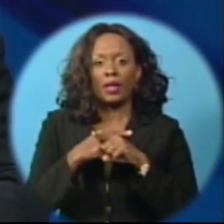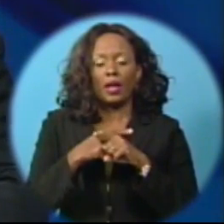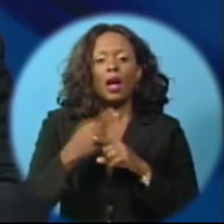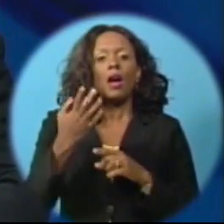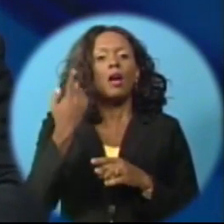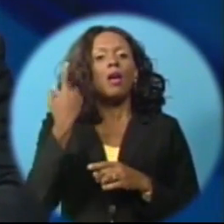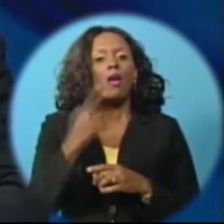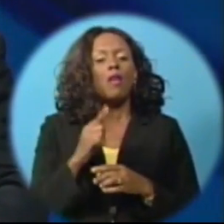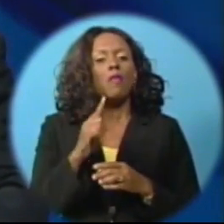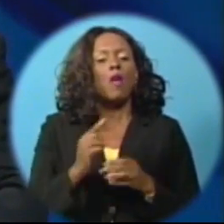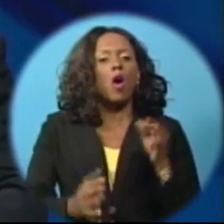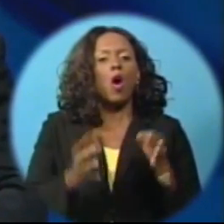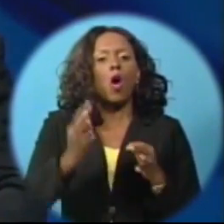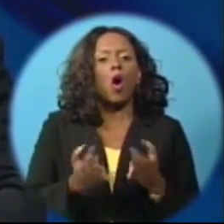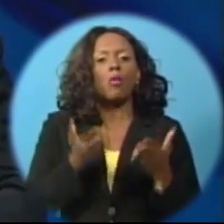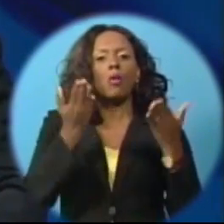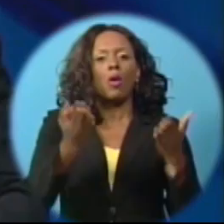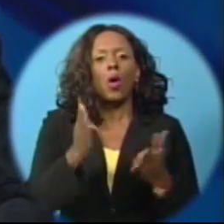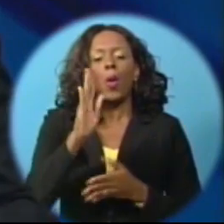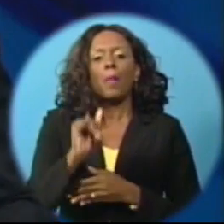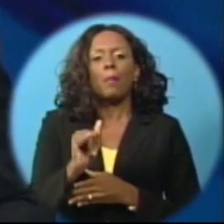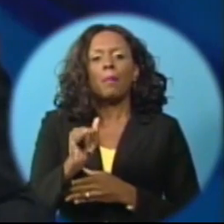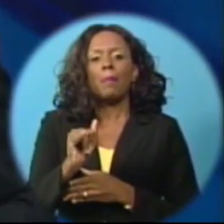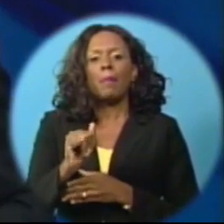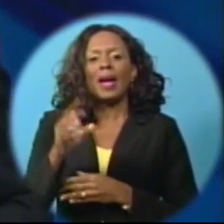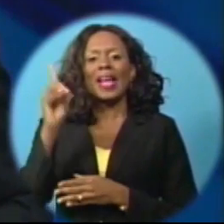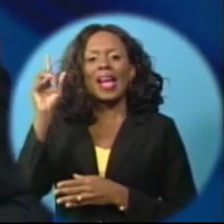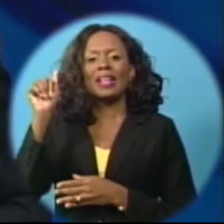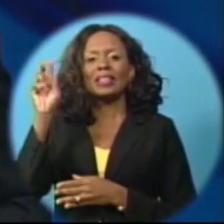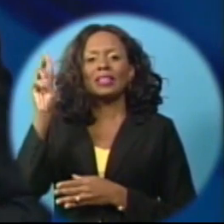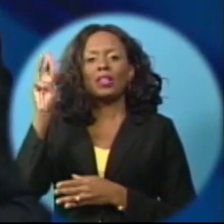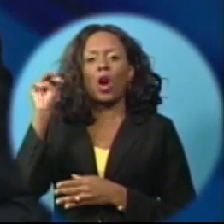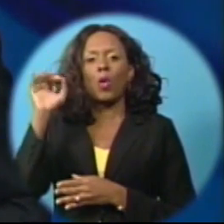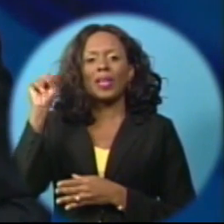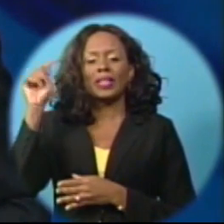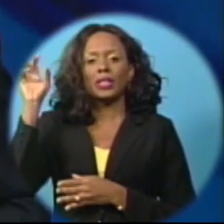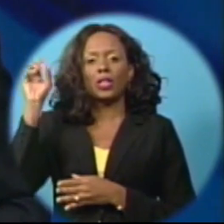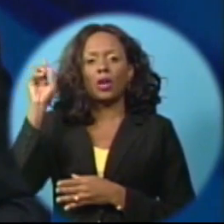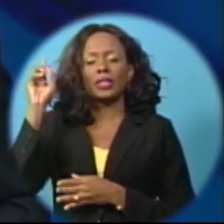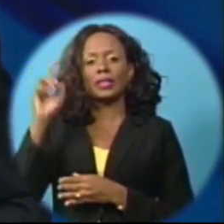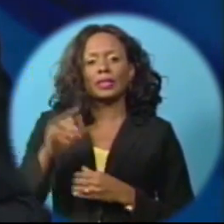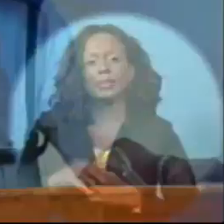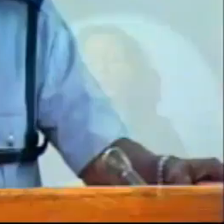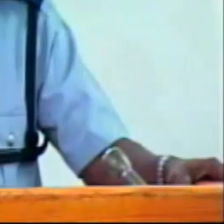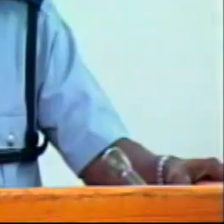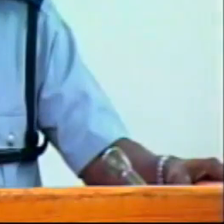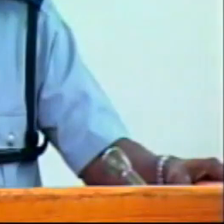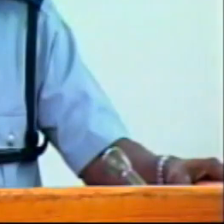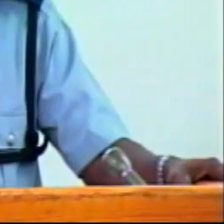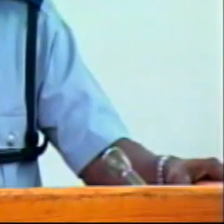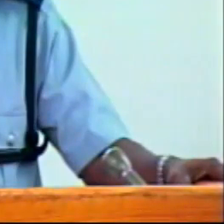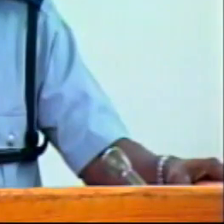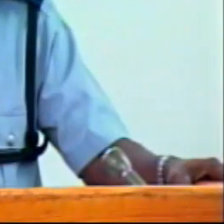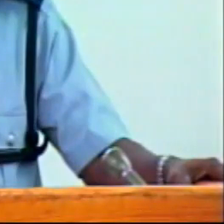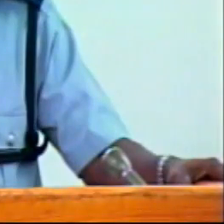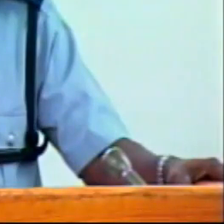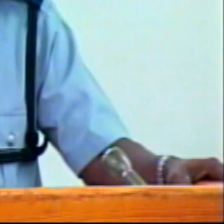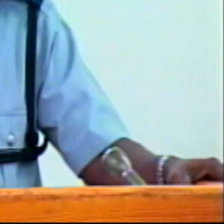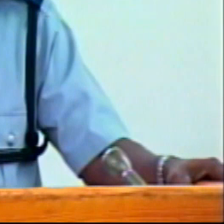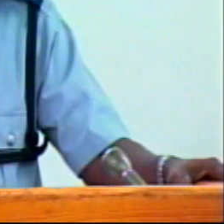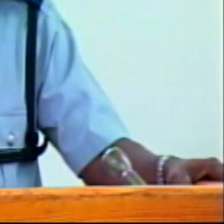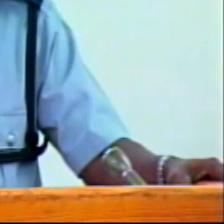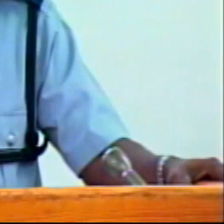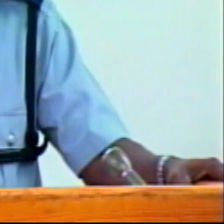Sir Elliot Belgrave by suspended Commissioner of Police, Darwin Doughton. Mr Doughton's lawyers had asked the court to reinstate him